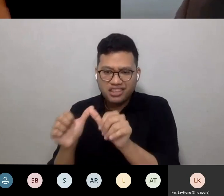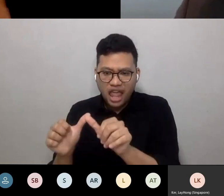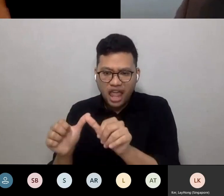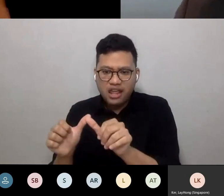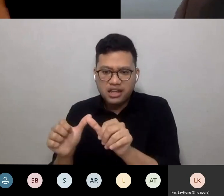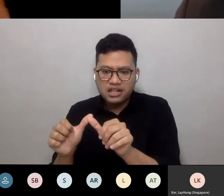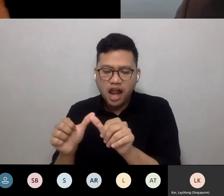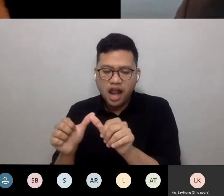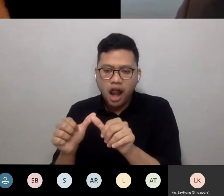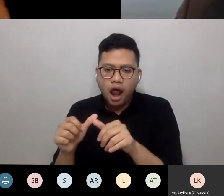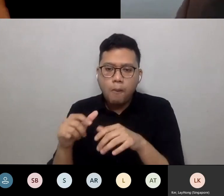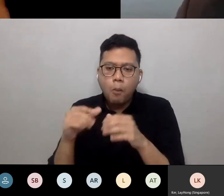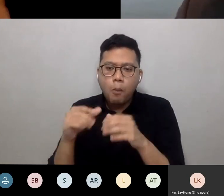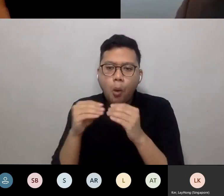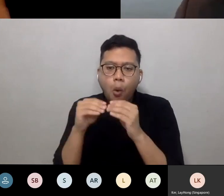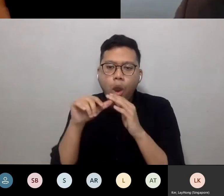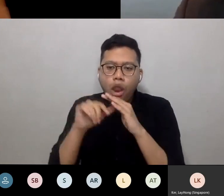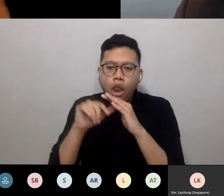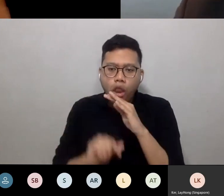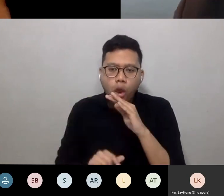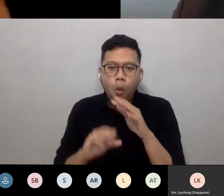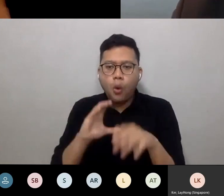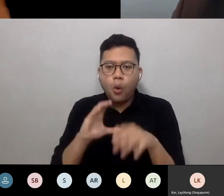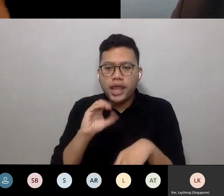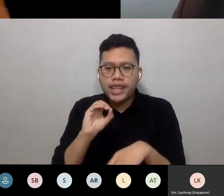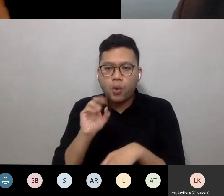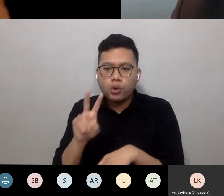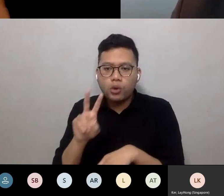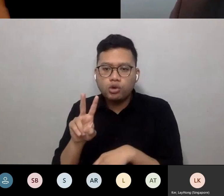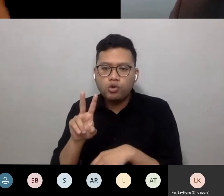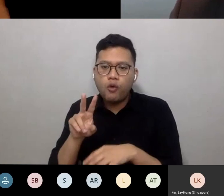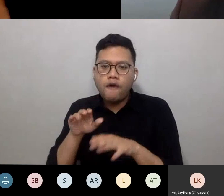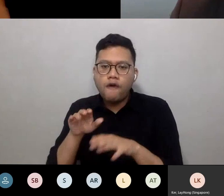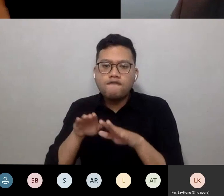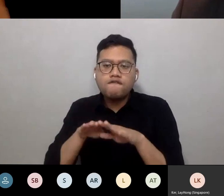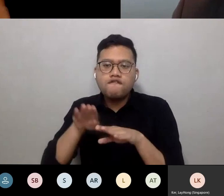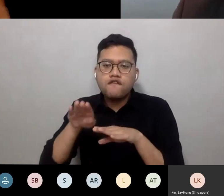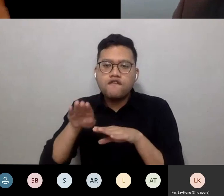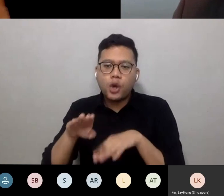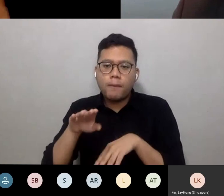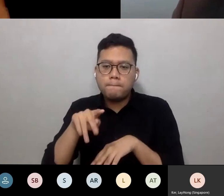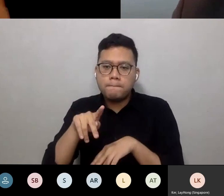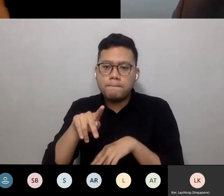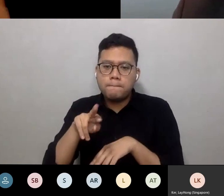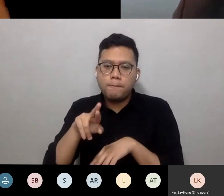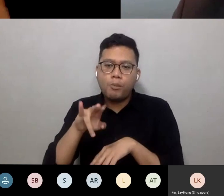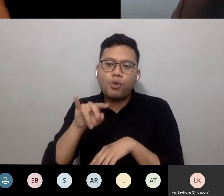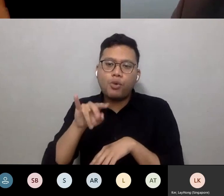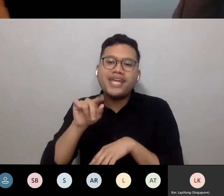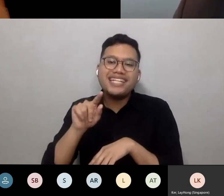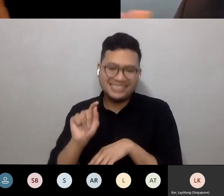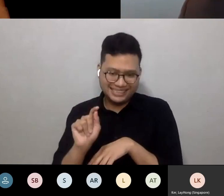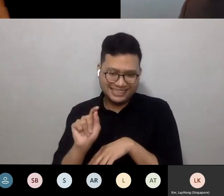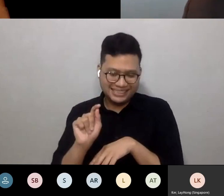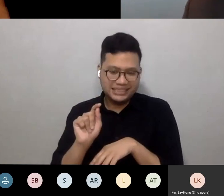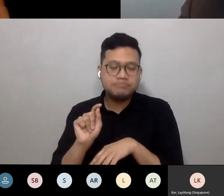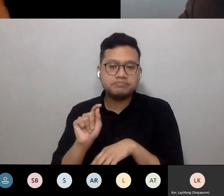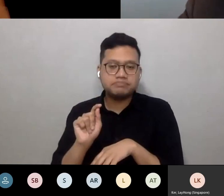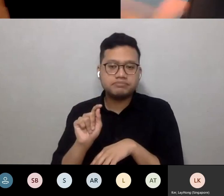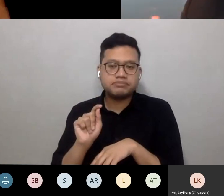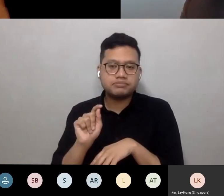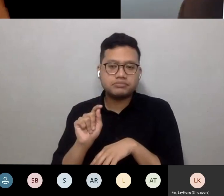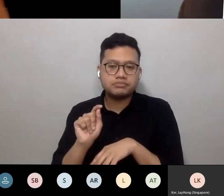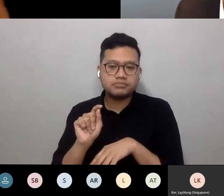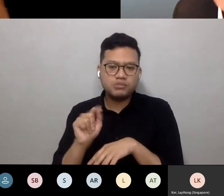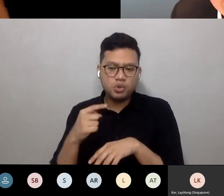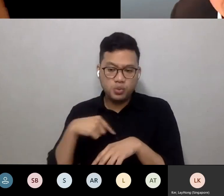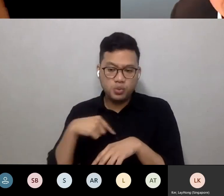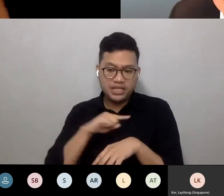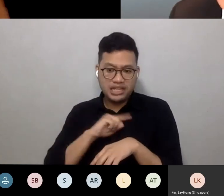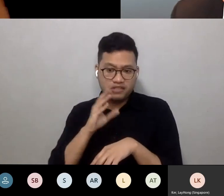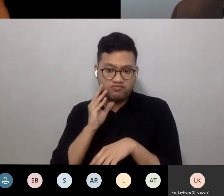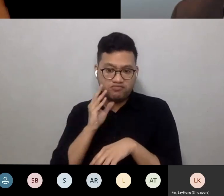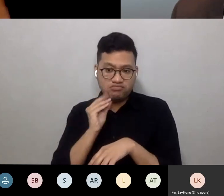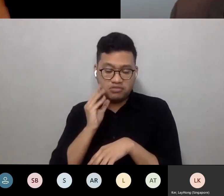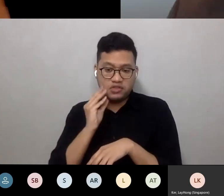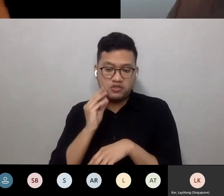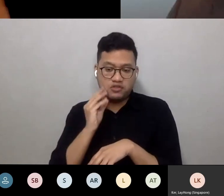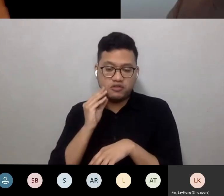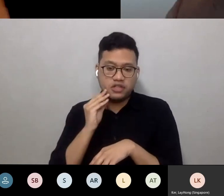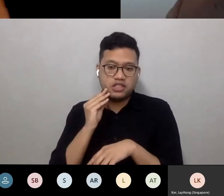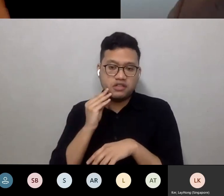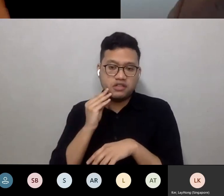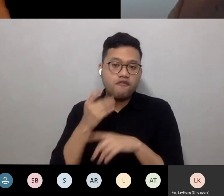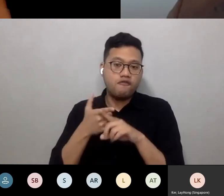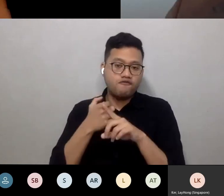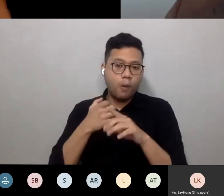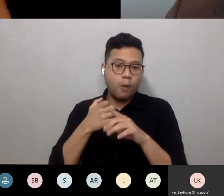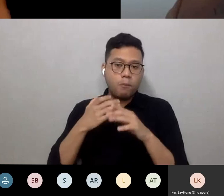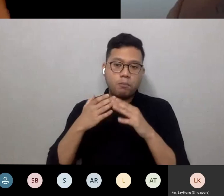lower kind of carbon footprint ways that we've kind of experienced with kind of the halting of a lot of broader infrastructure.